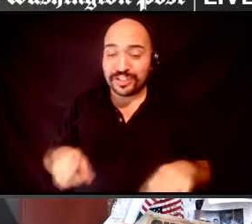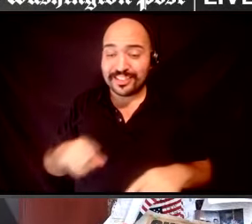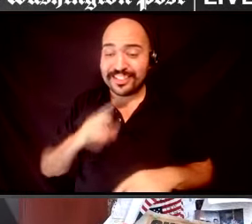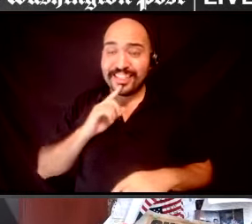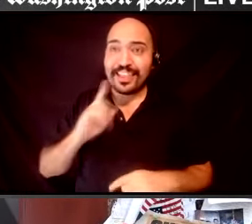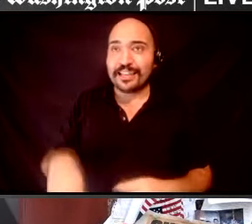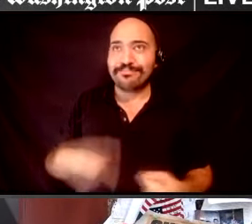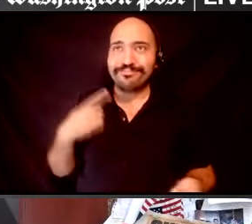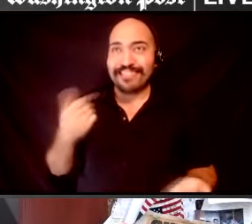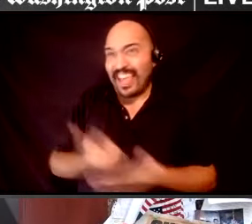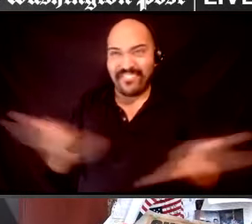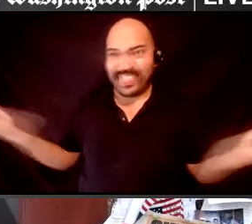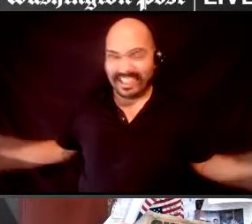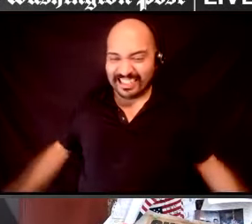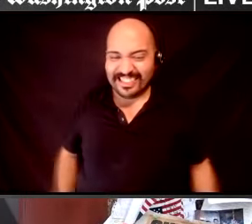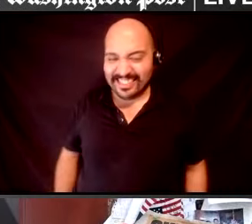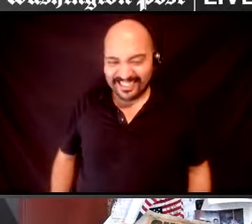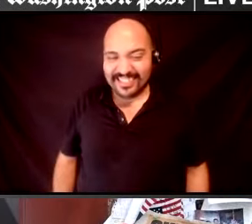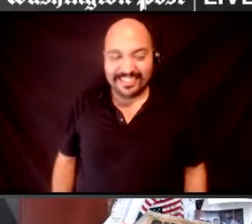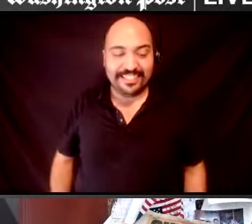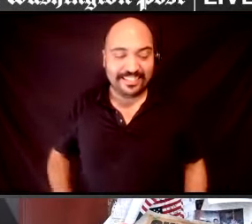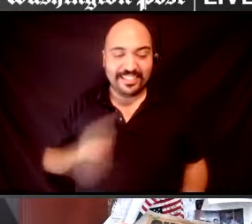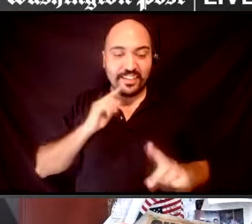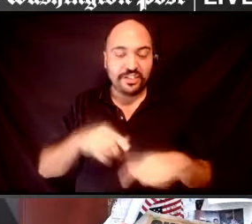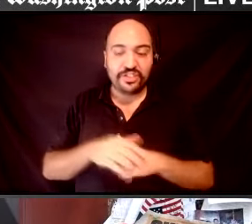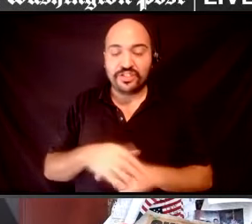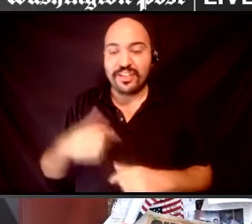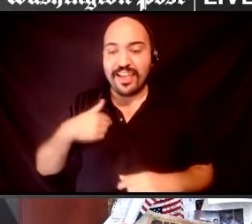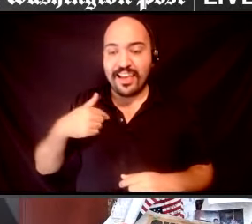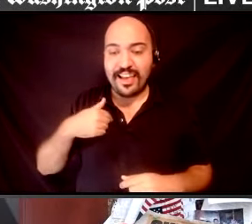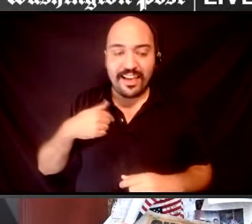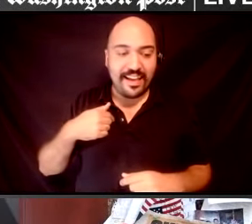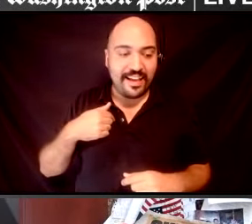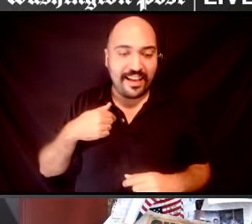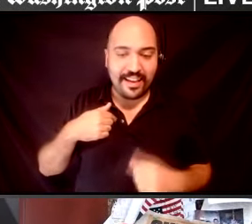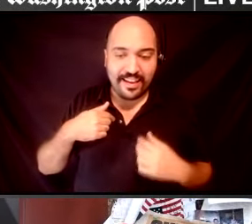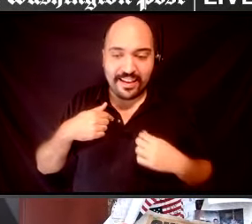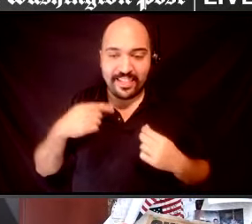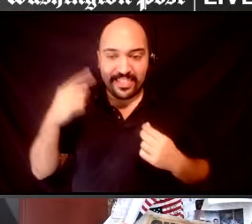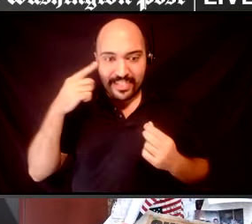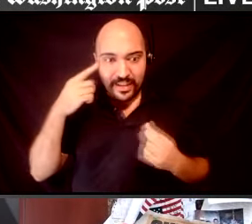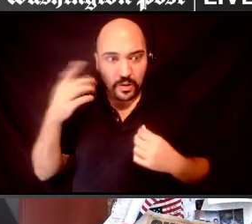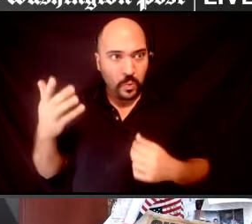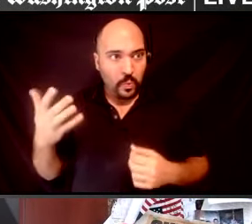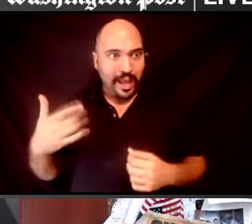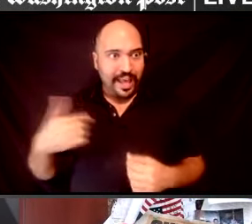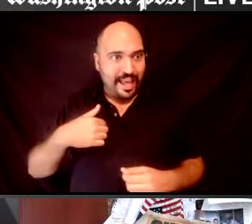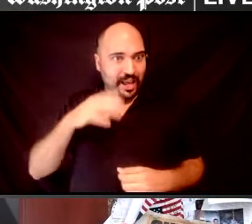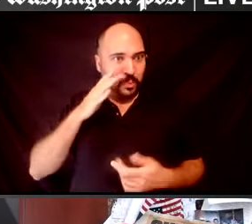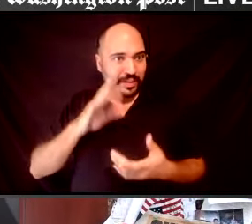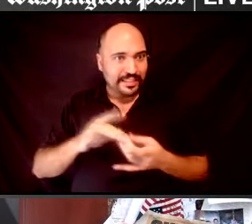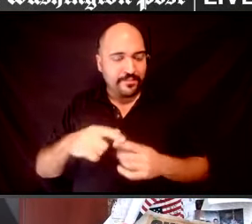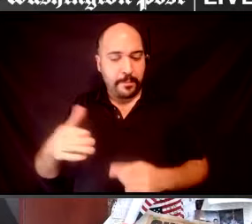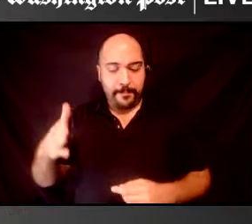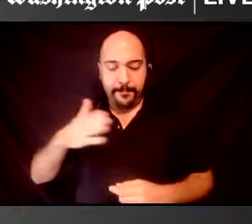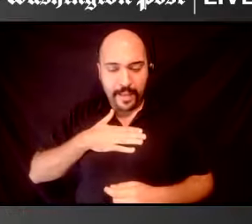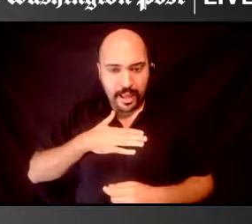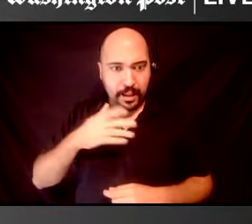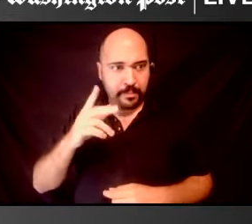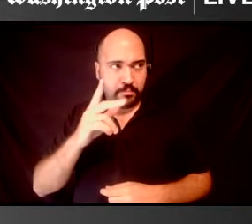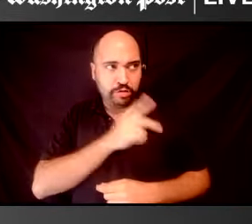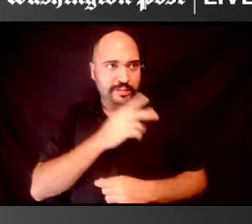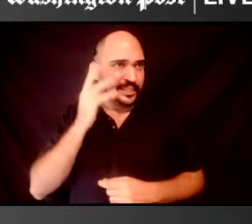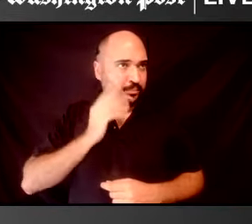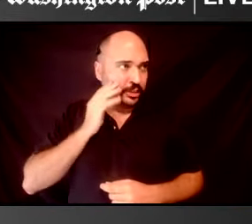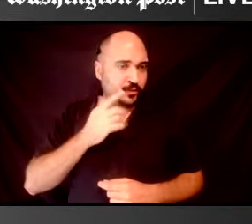everything. Um, I think what I'll say from my own personal experiences, what has been the